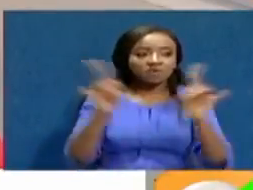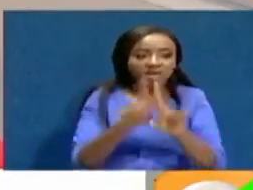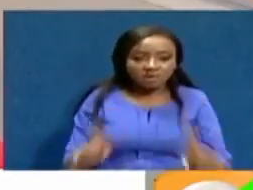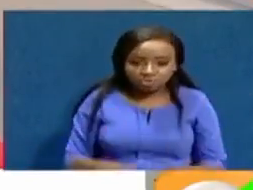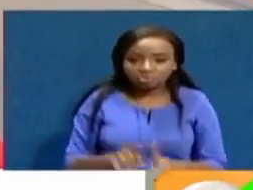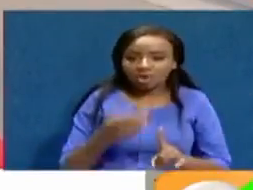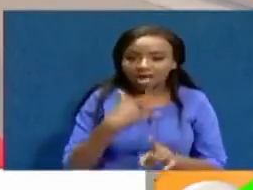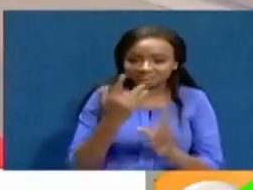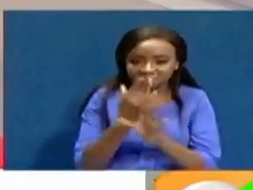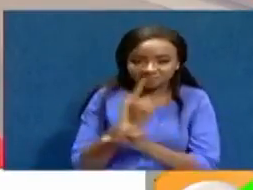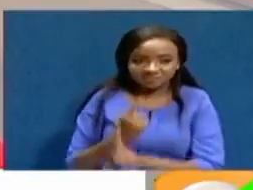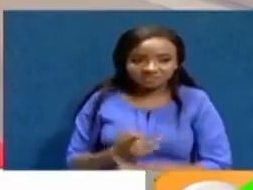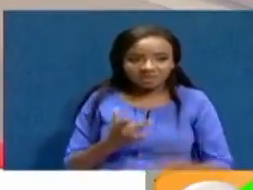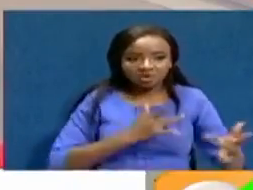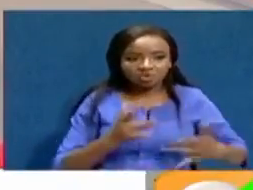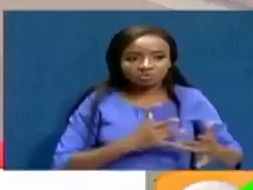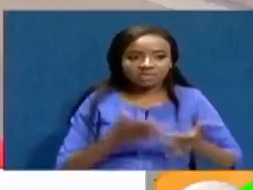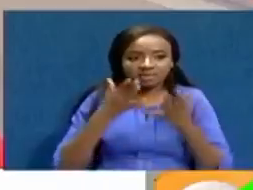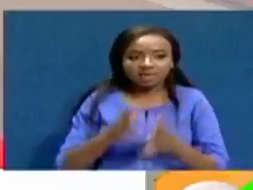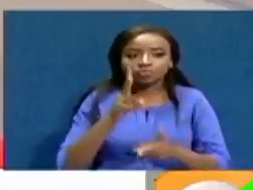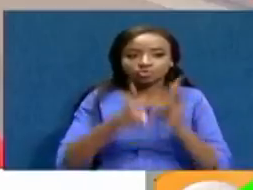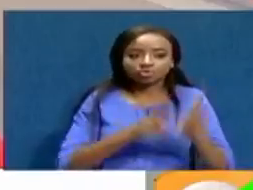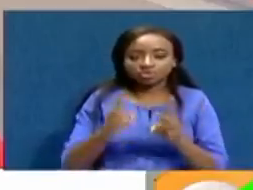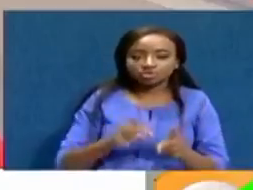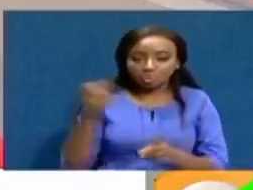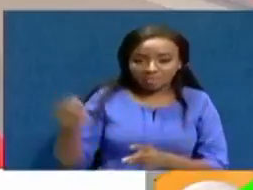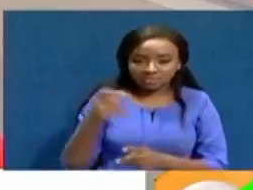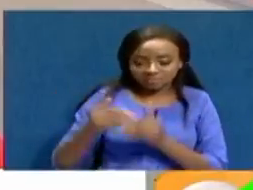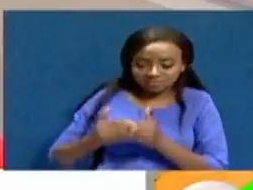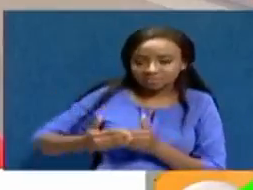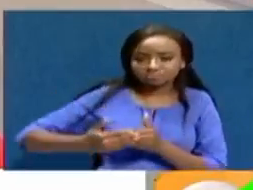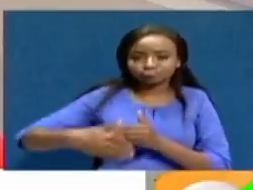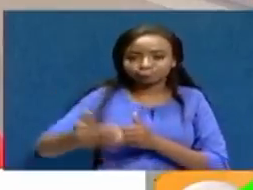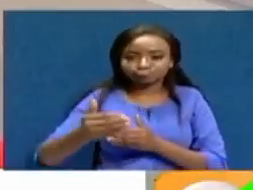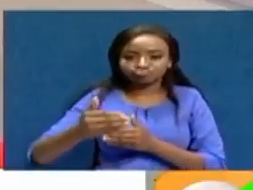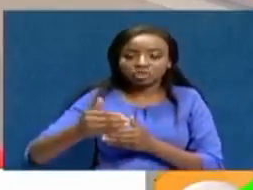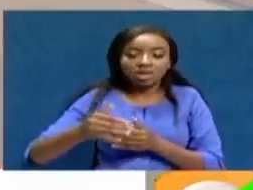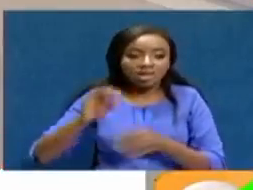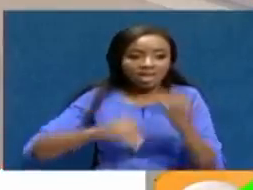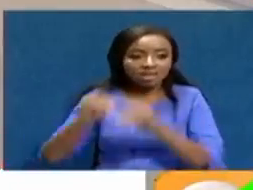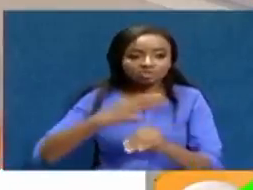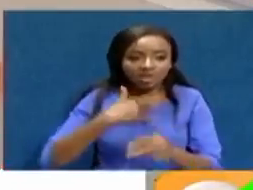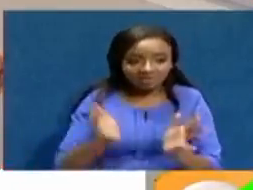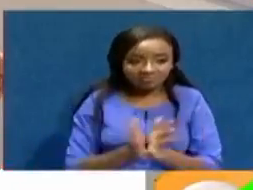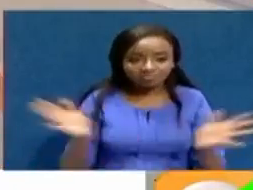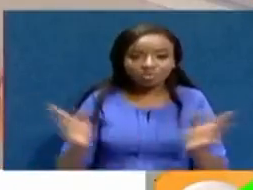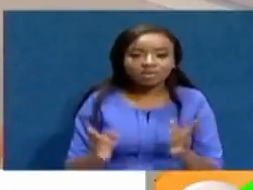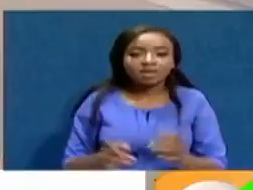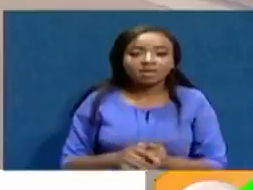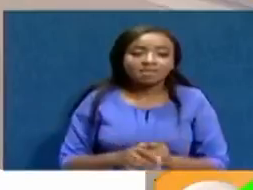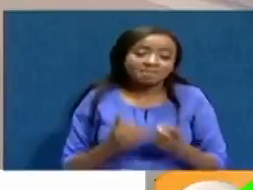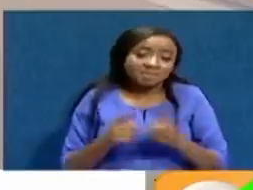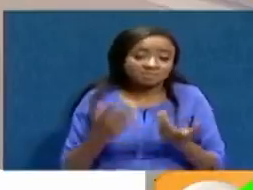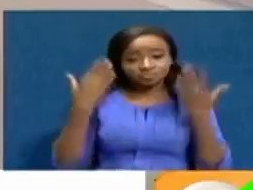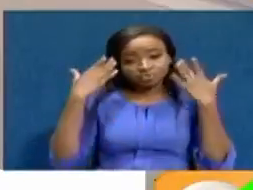raising some concern that here we are, 22 months to the next election, and the electoral management body still in limbo.